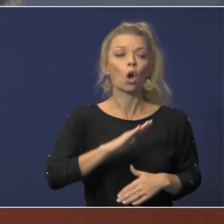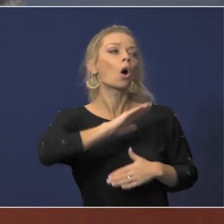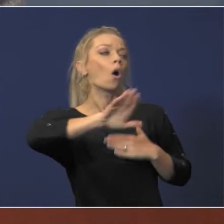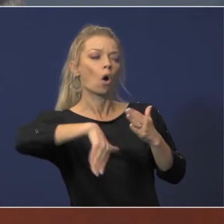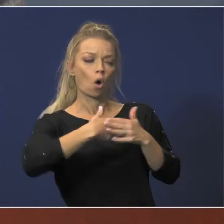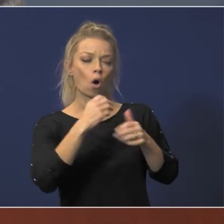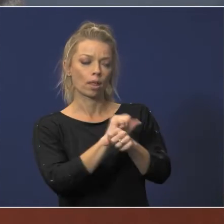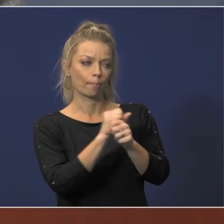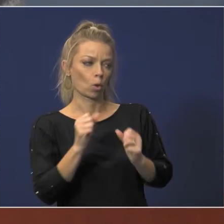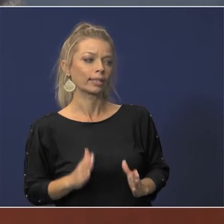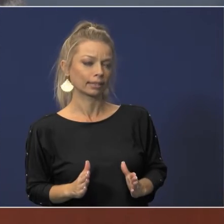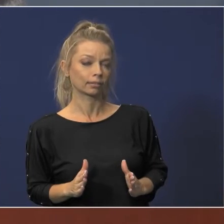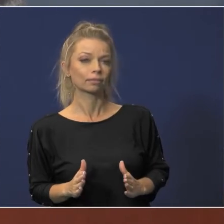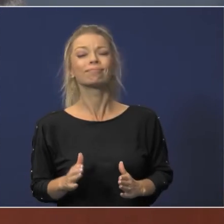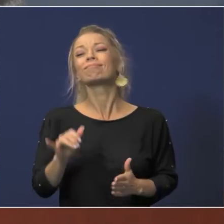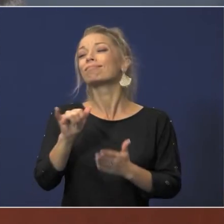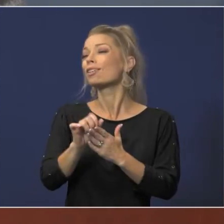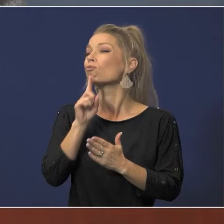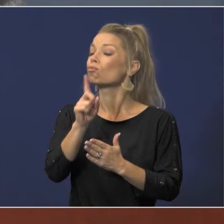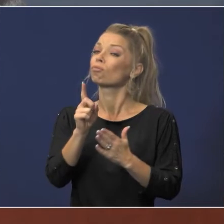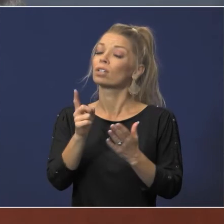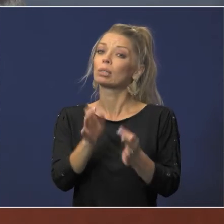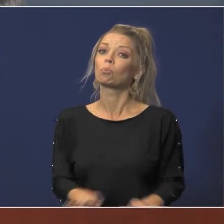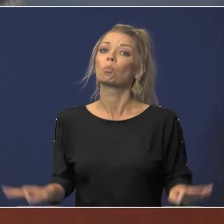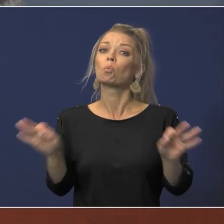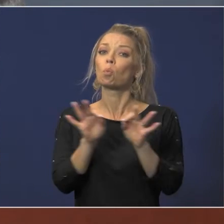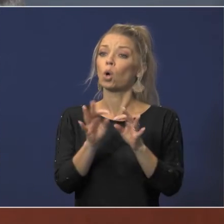and that's a very important recommendation